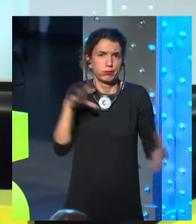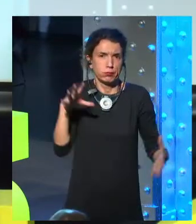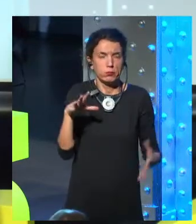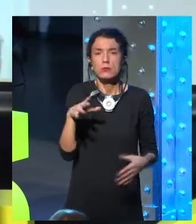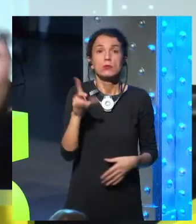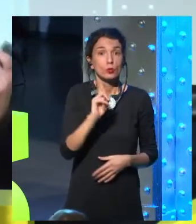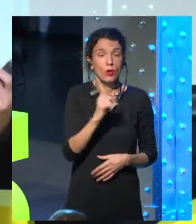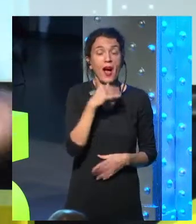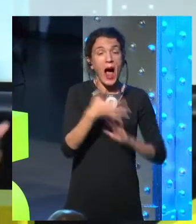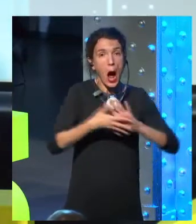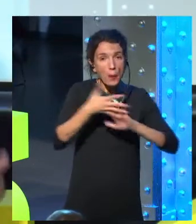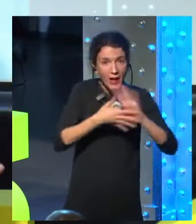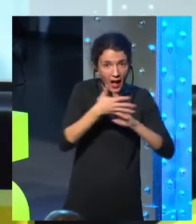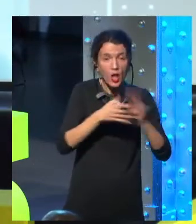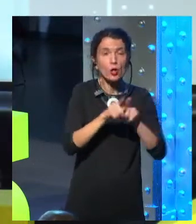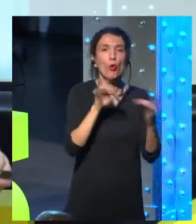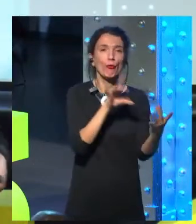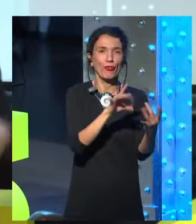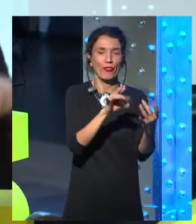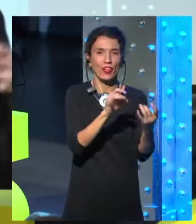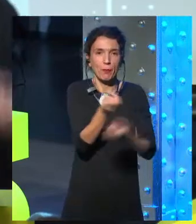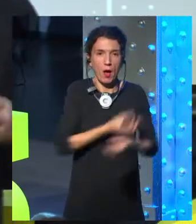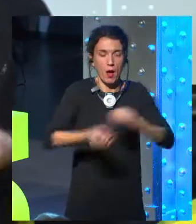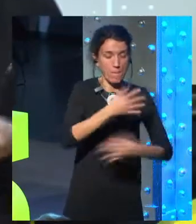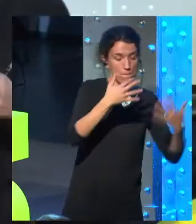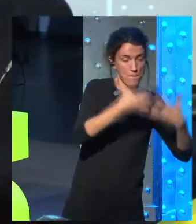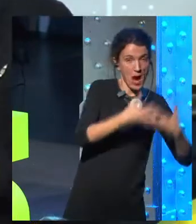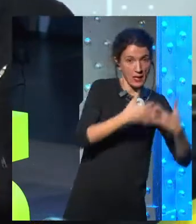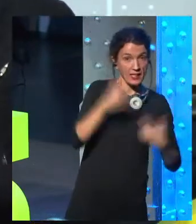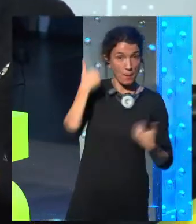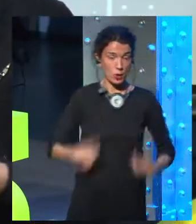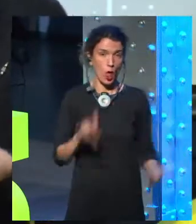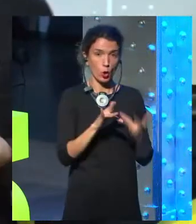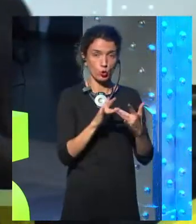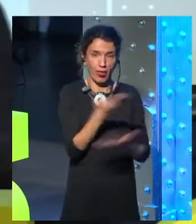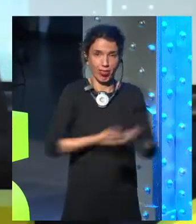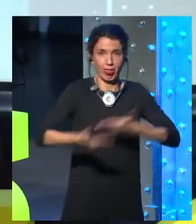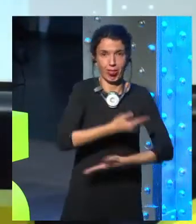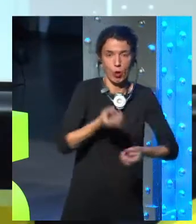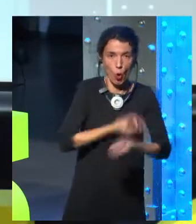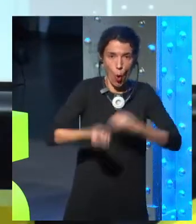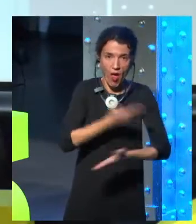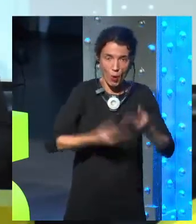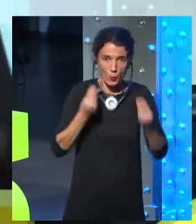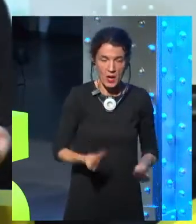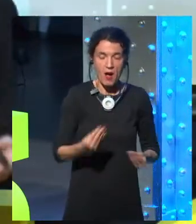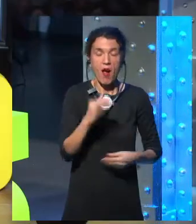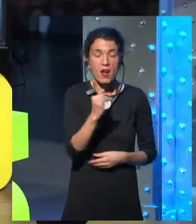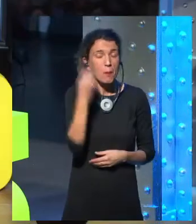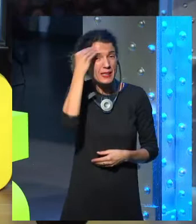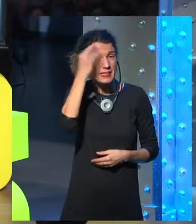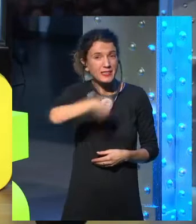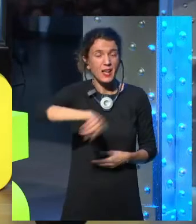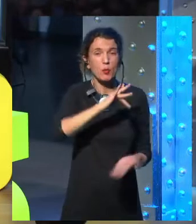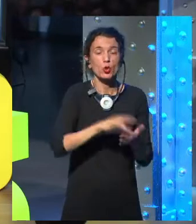feedback, but it's really what's working a lot. We might have this idea of AI, but we had AI in the 80s and the 90s and the